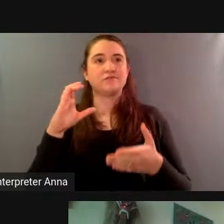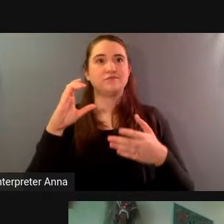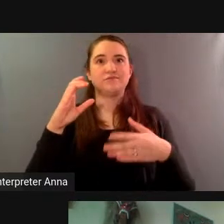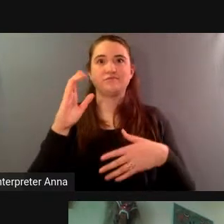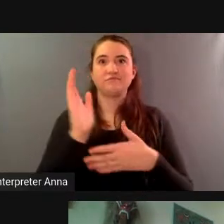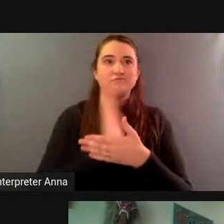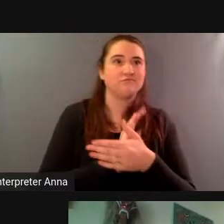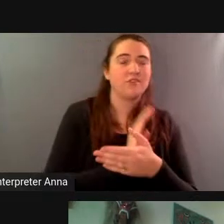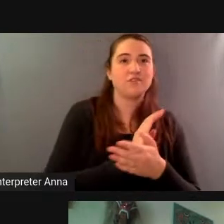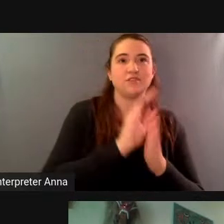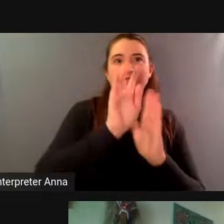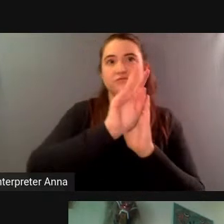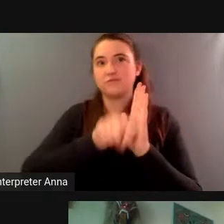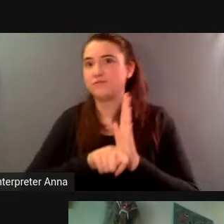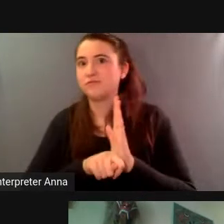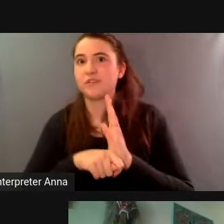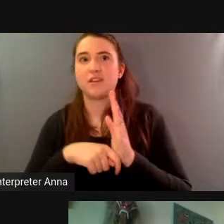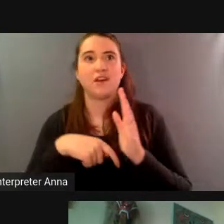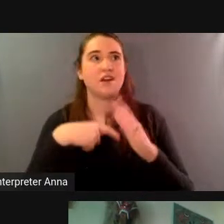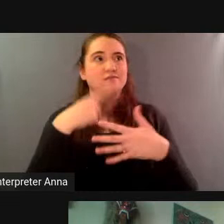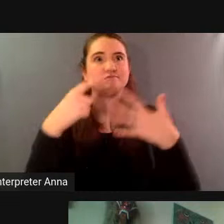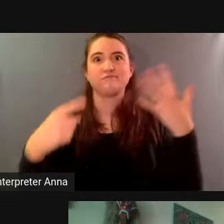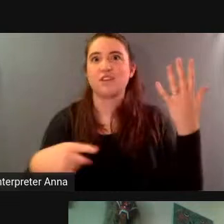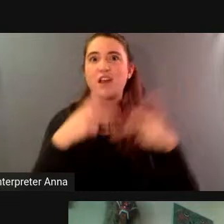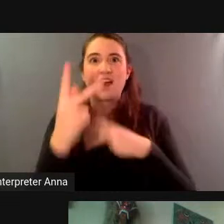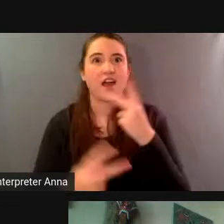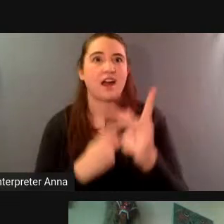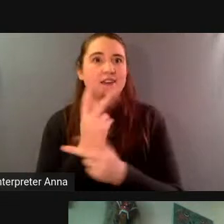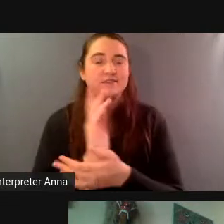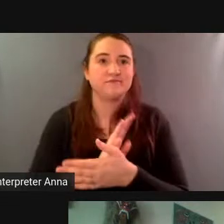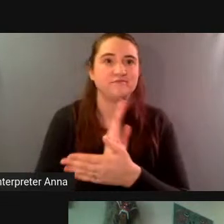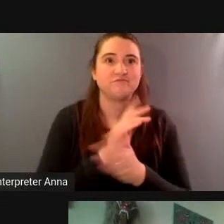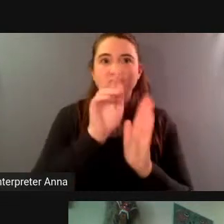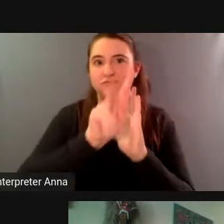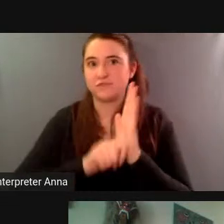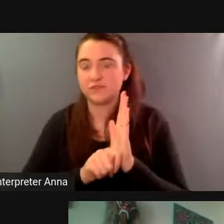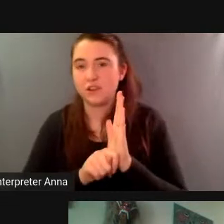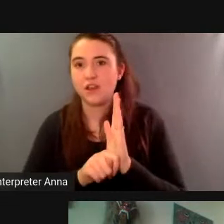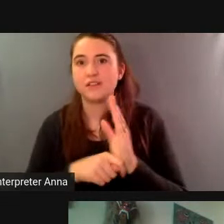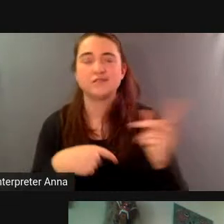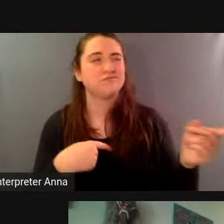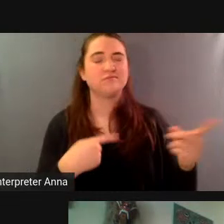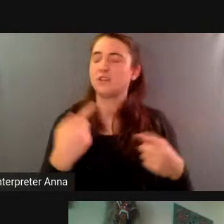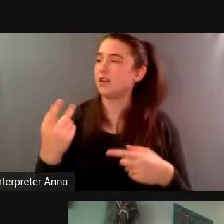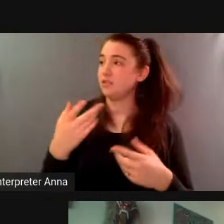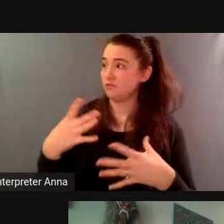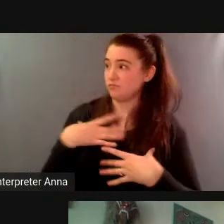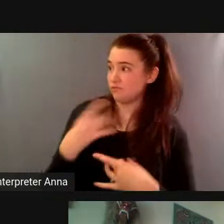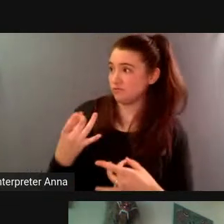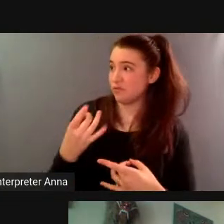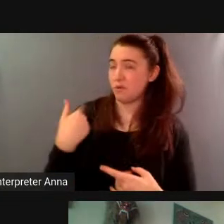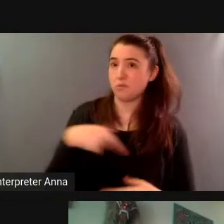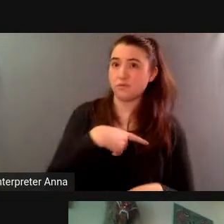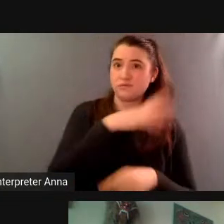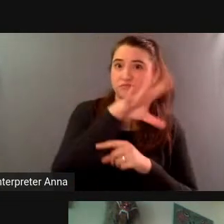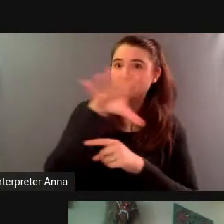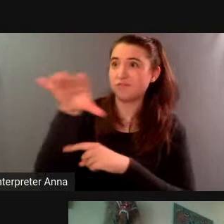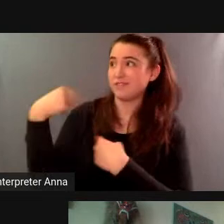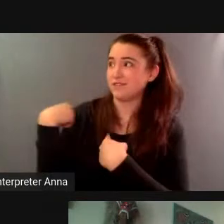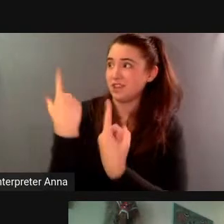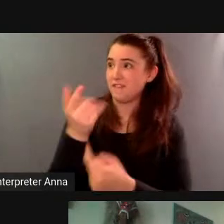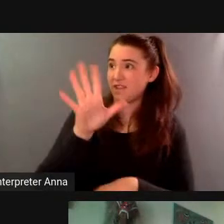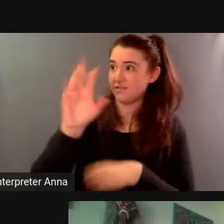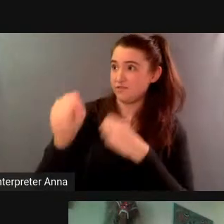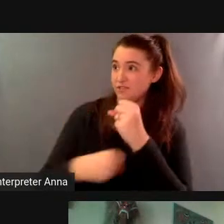every format you can imagine and they said well is this of interest to you because we've been filming what we've been doing for 50 years